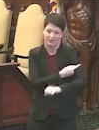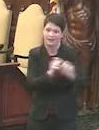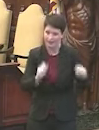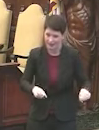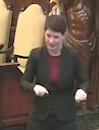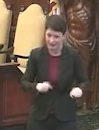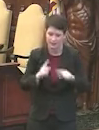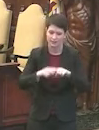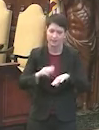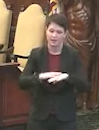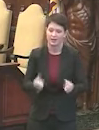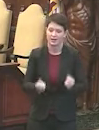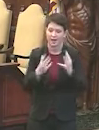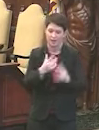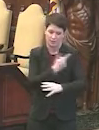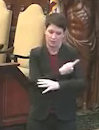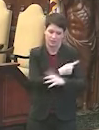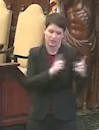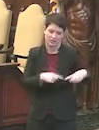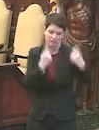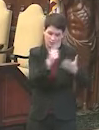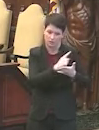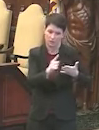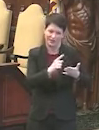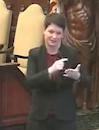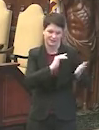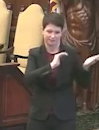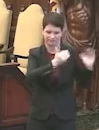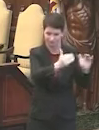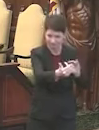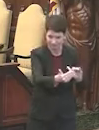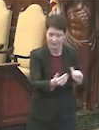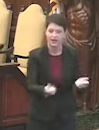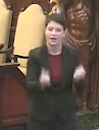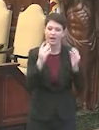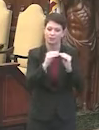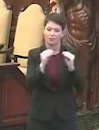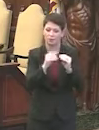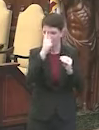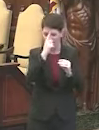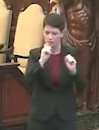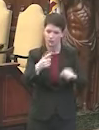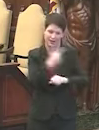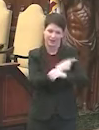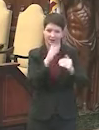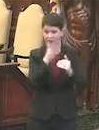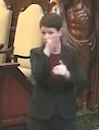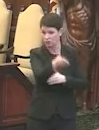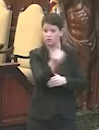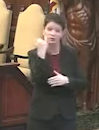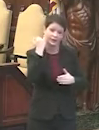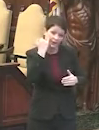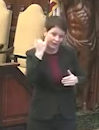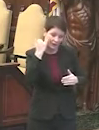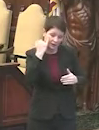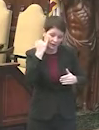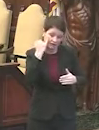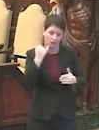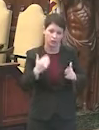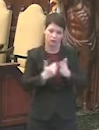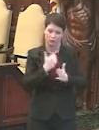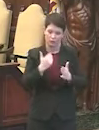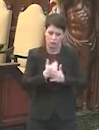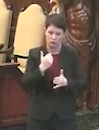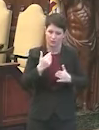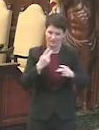And that's based on how many they have delivered in past weeks and how many they believe that they may deliver in the future if they are just new and